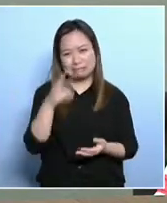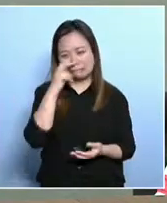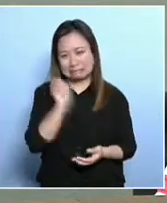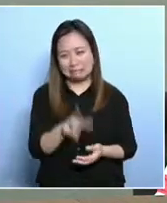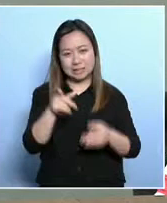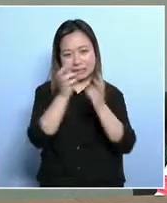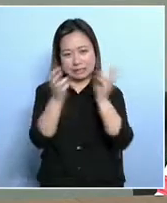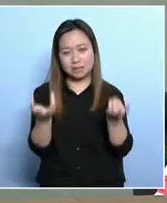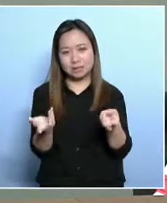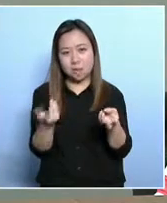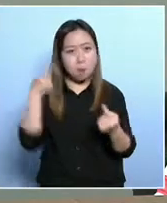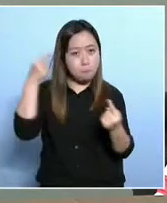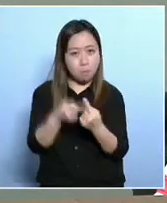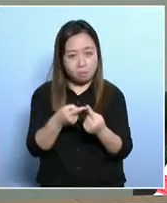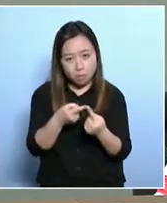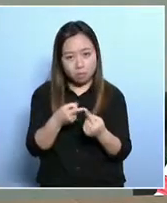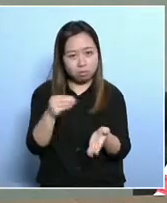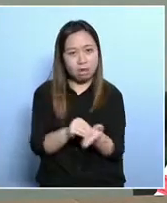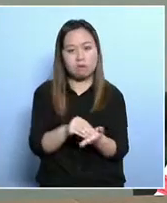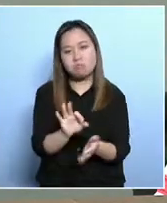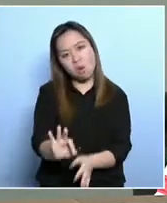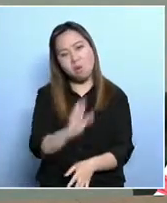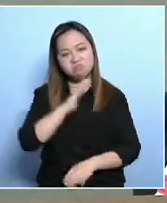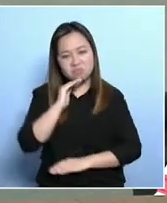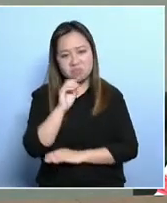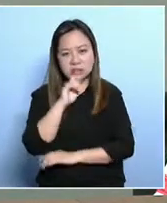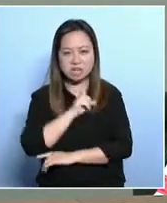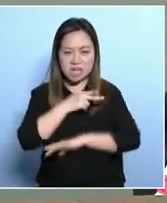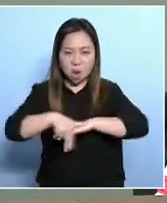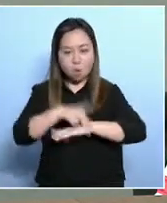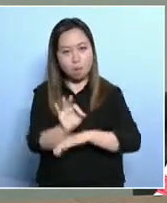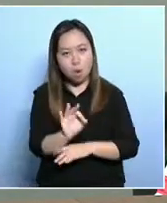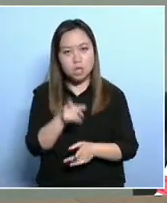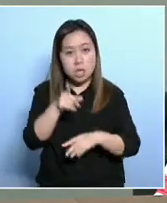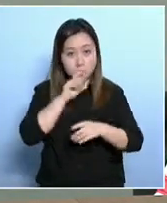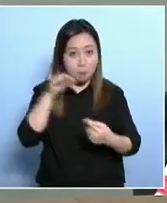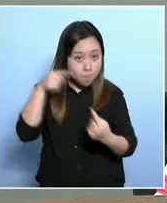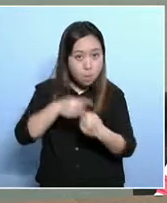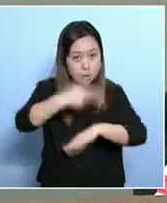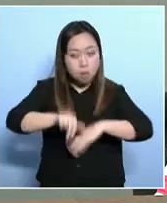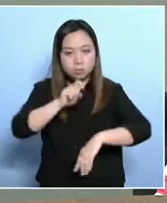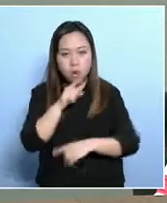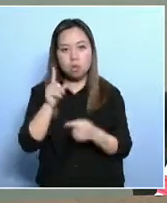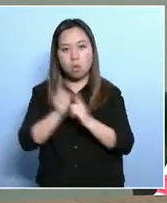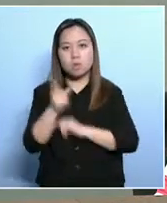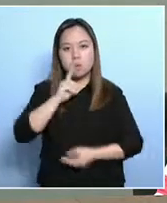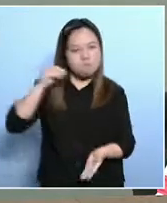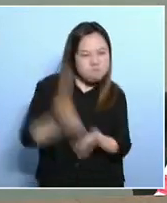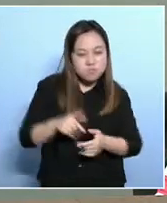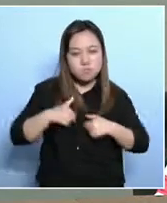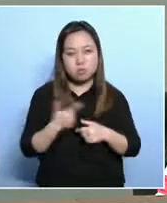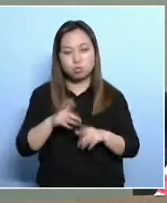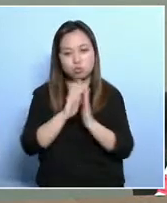all sorts of slogans have been raised. But still the objective